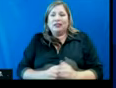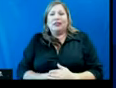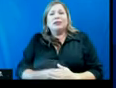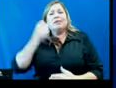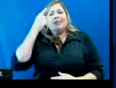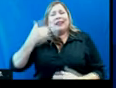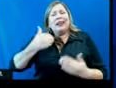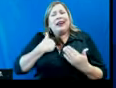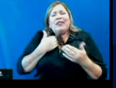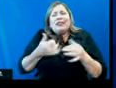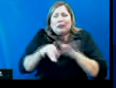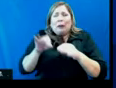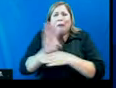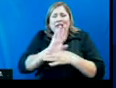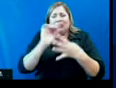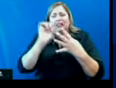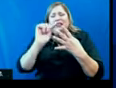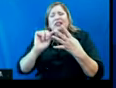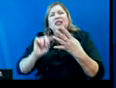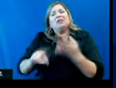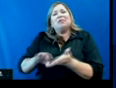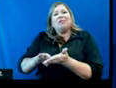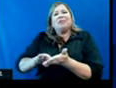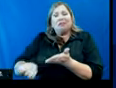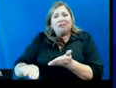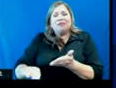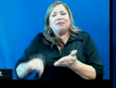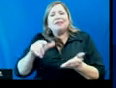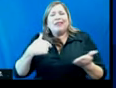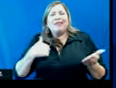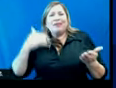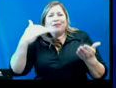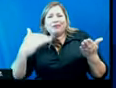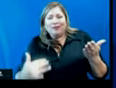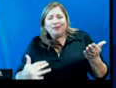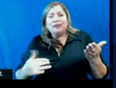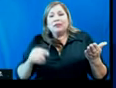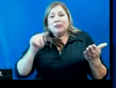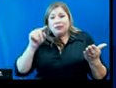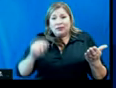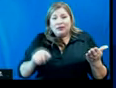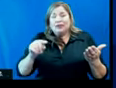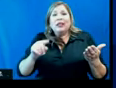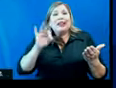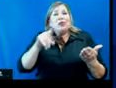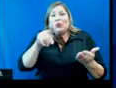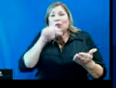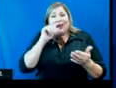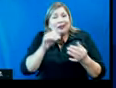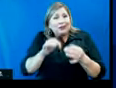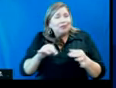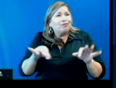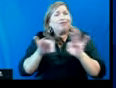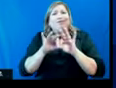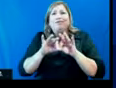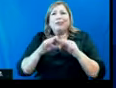included and not included in that category, that we ask that they close operations by 10